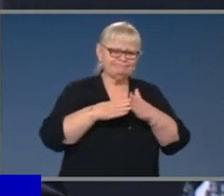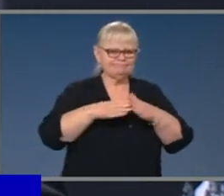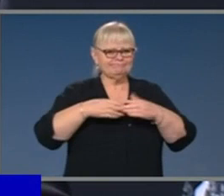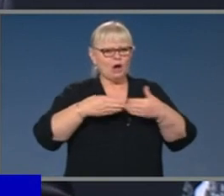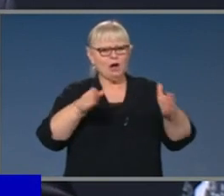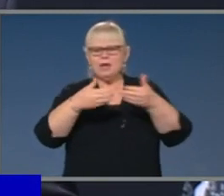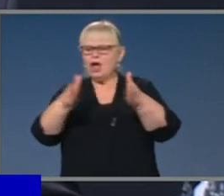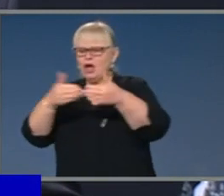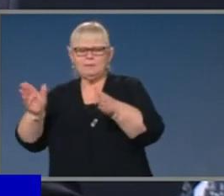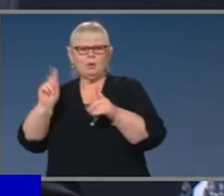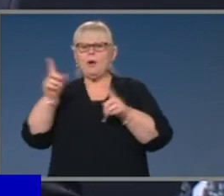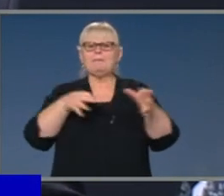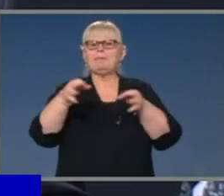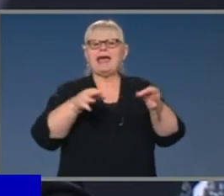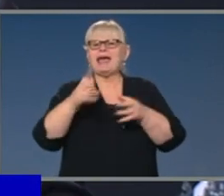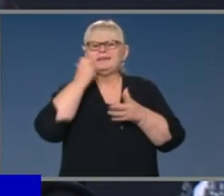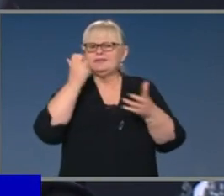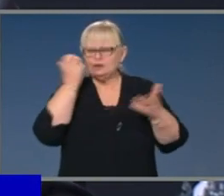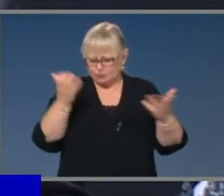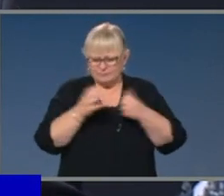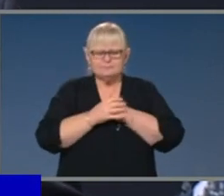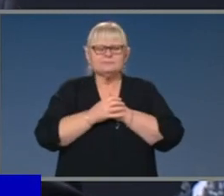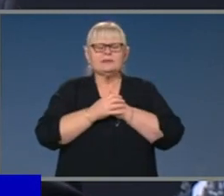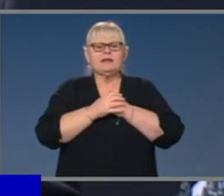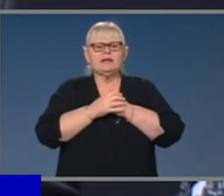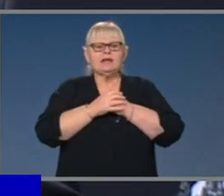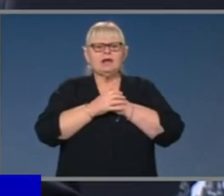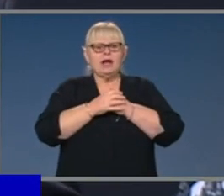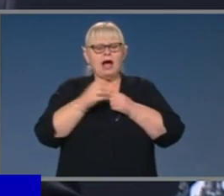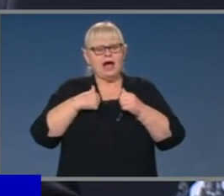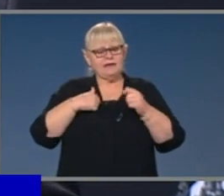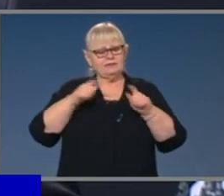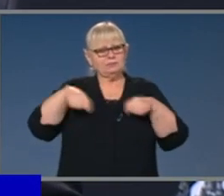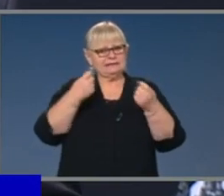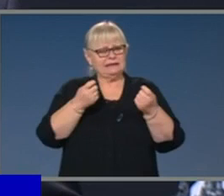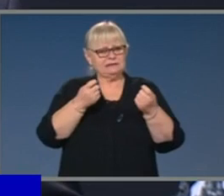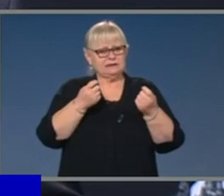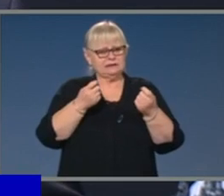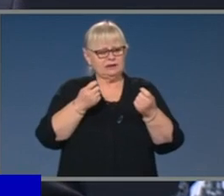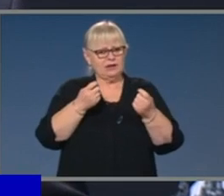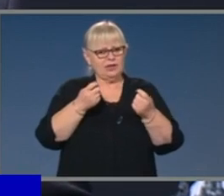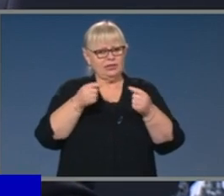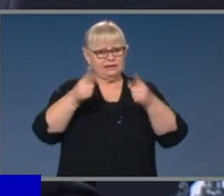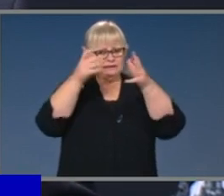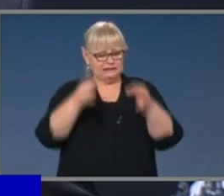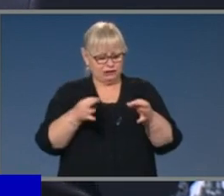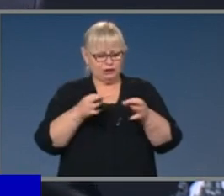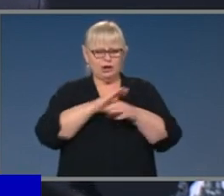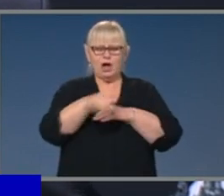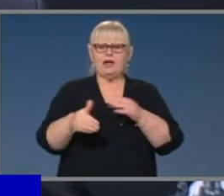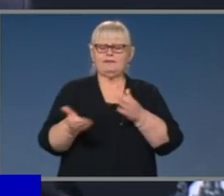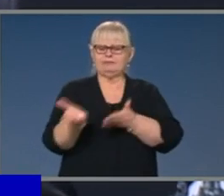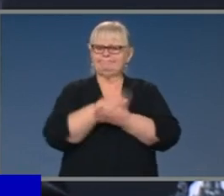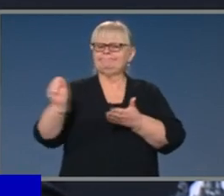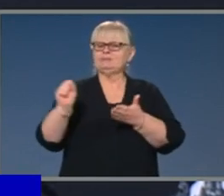for the road ahead. The National Cabinet, as you know, when I presented, following the decision to abandon and abolish